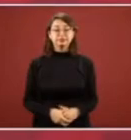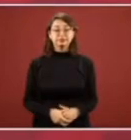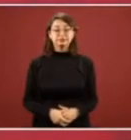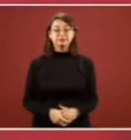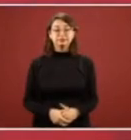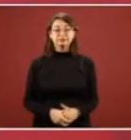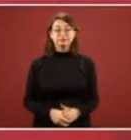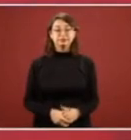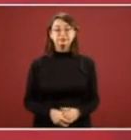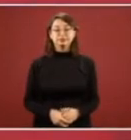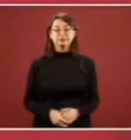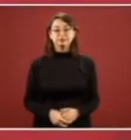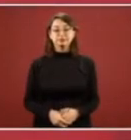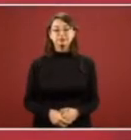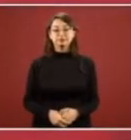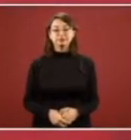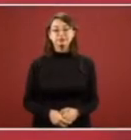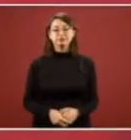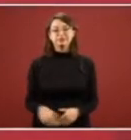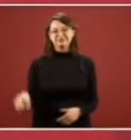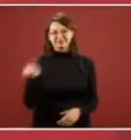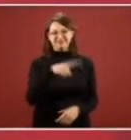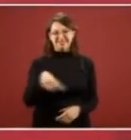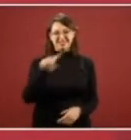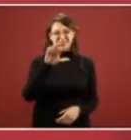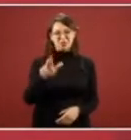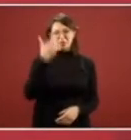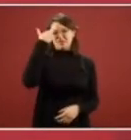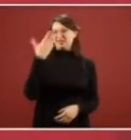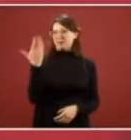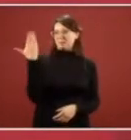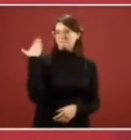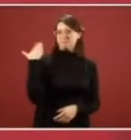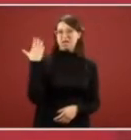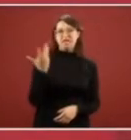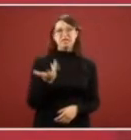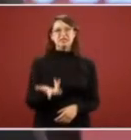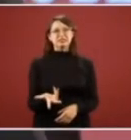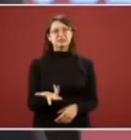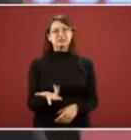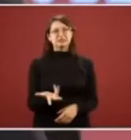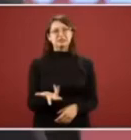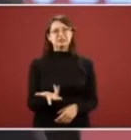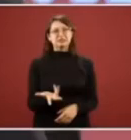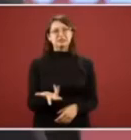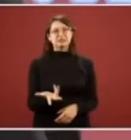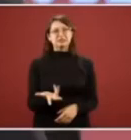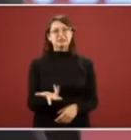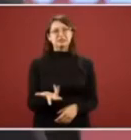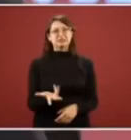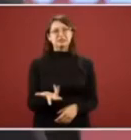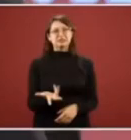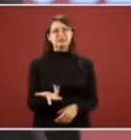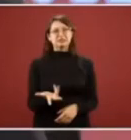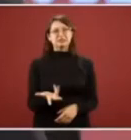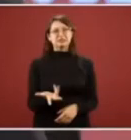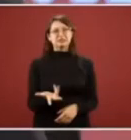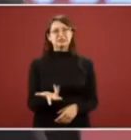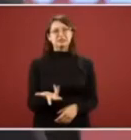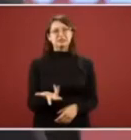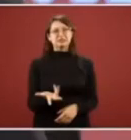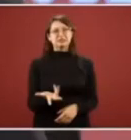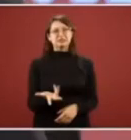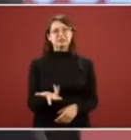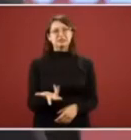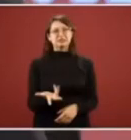no se acuerdan lo que decían hace poco pues que este do you not recall what they said